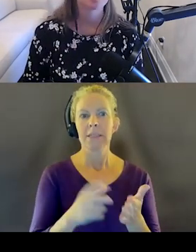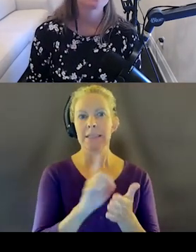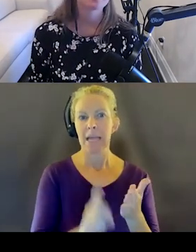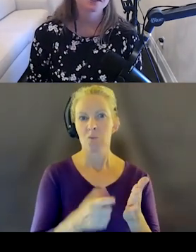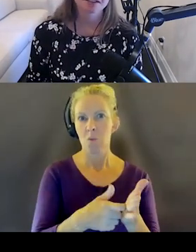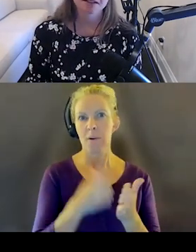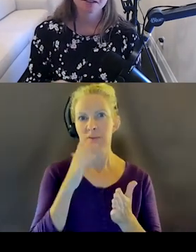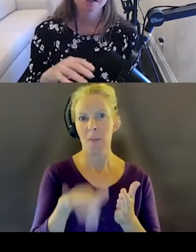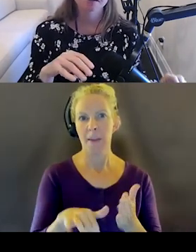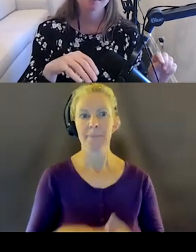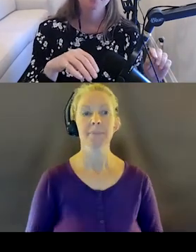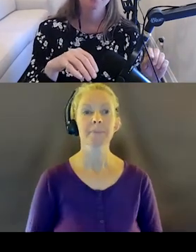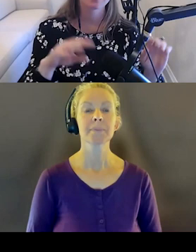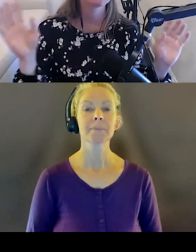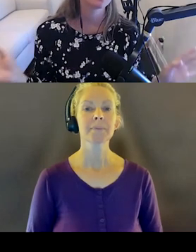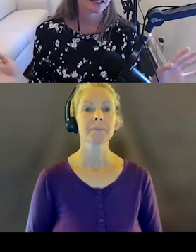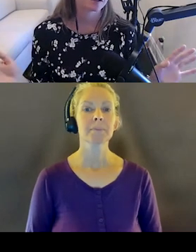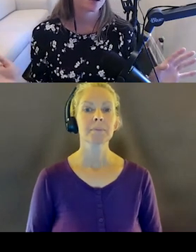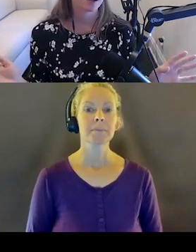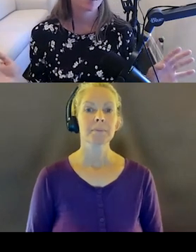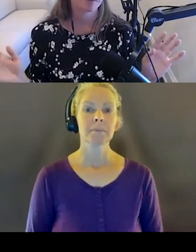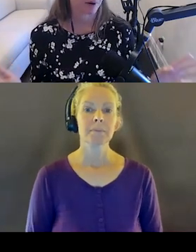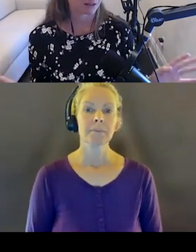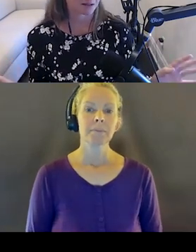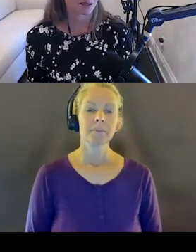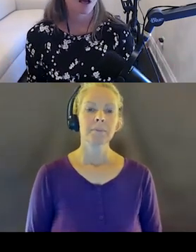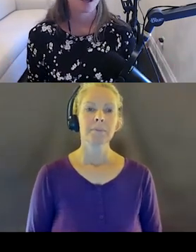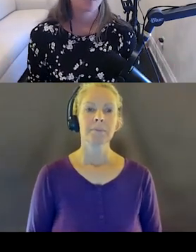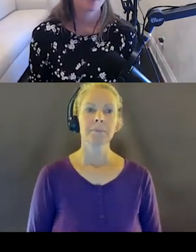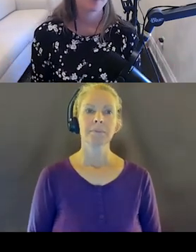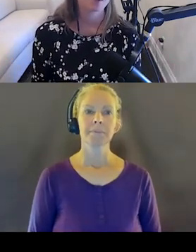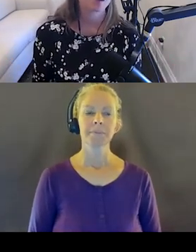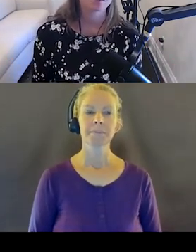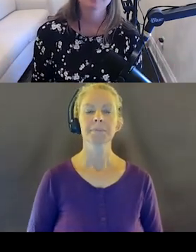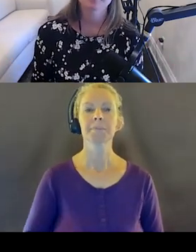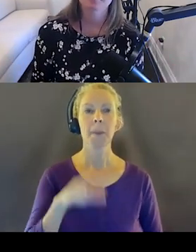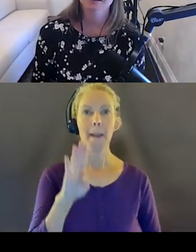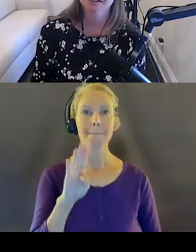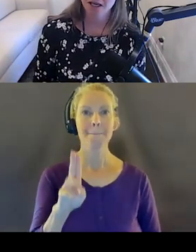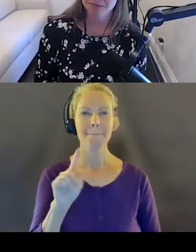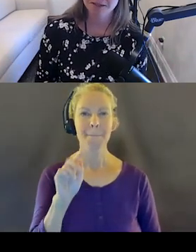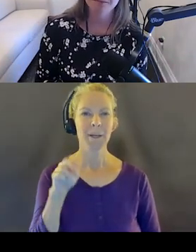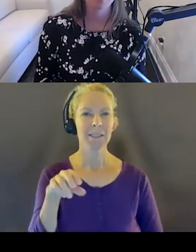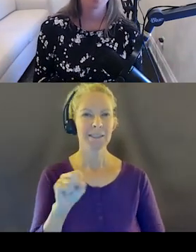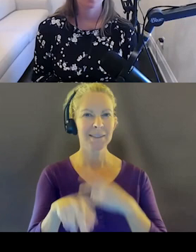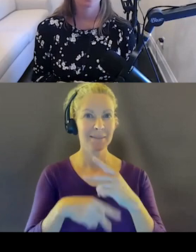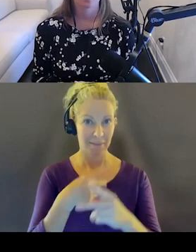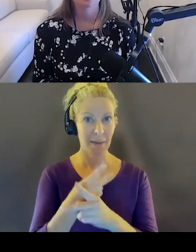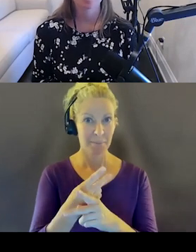So firstly, to lay the land of buttons. There are a number of different button types.